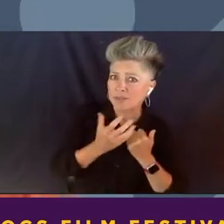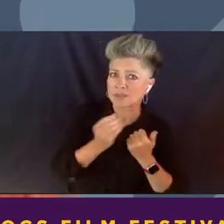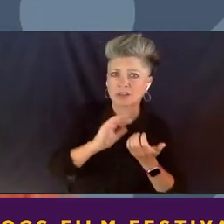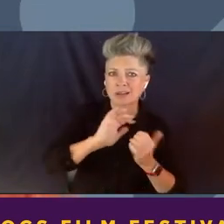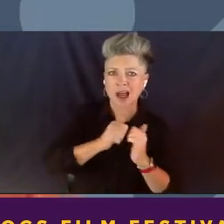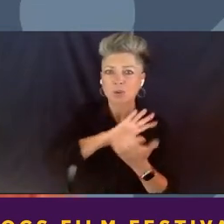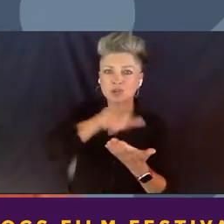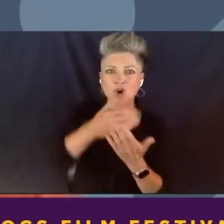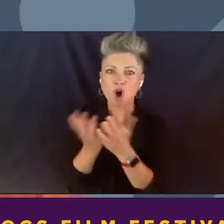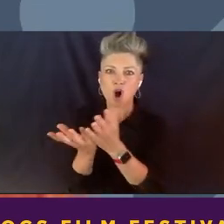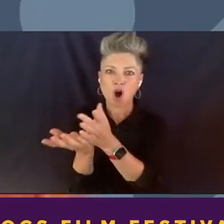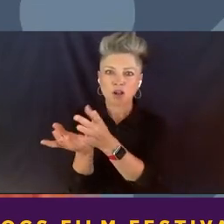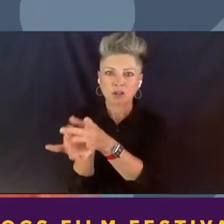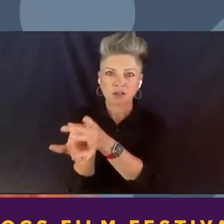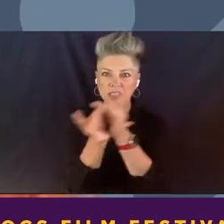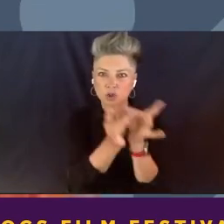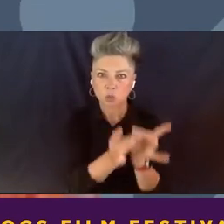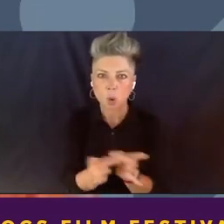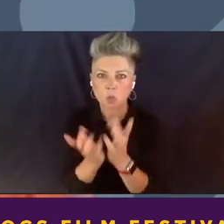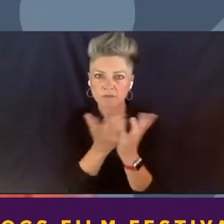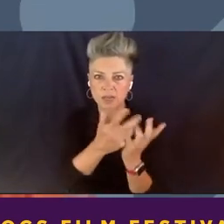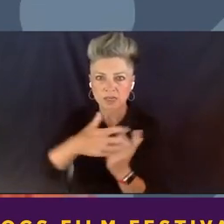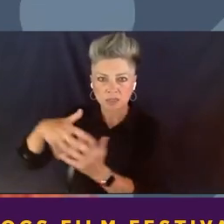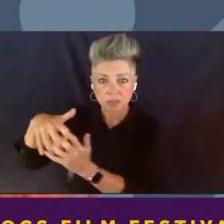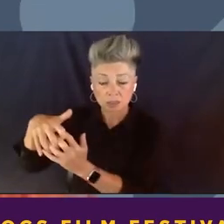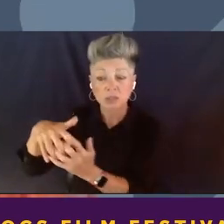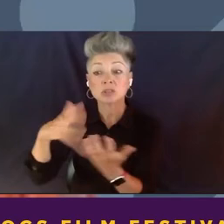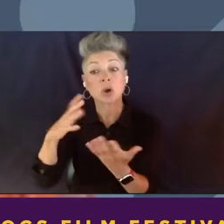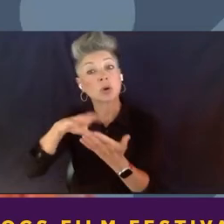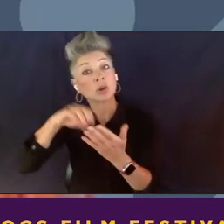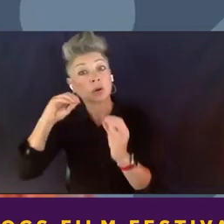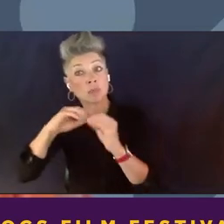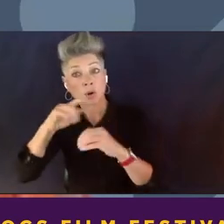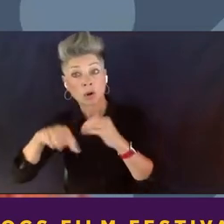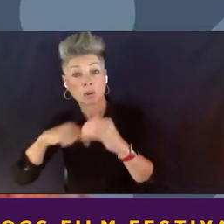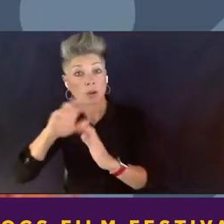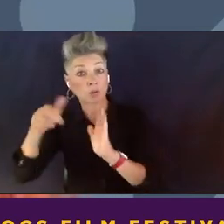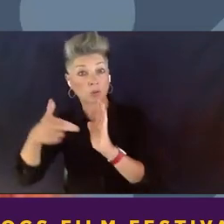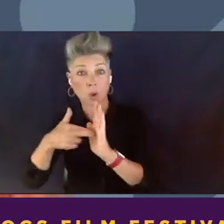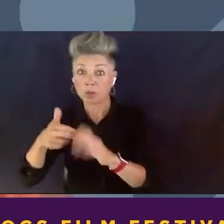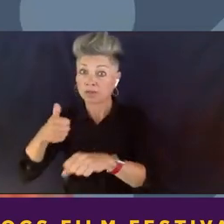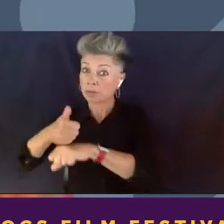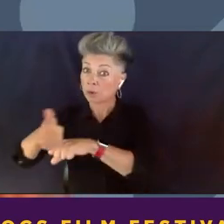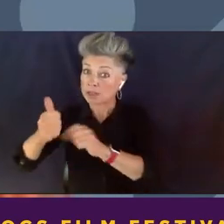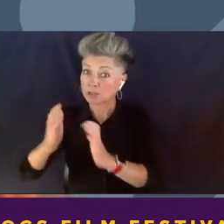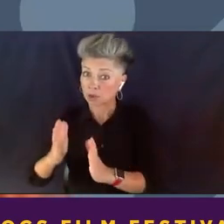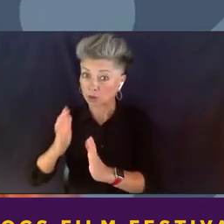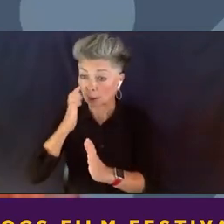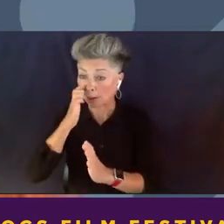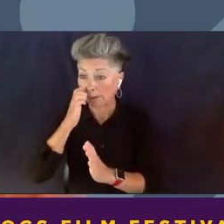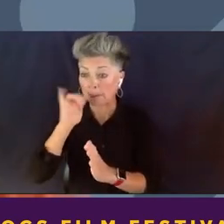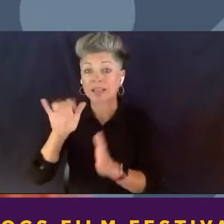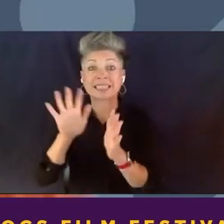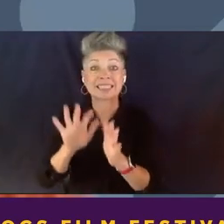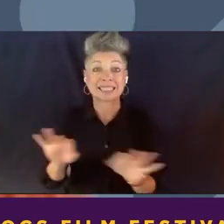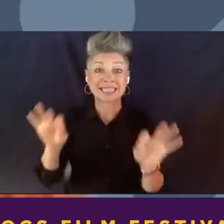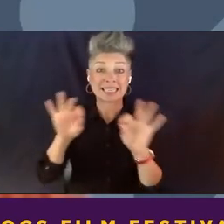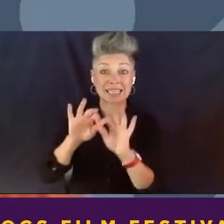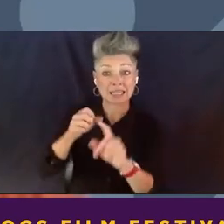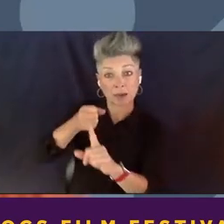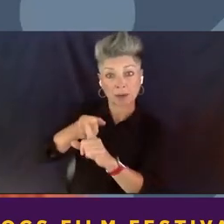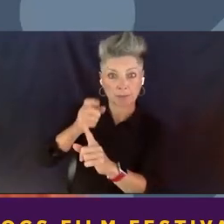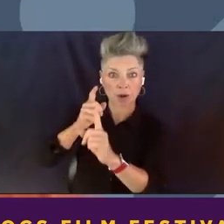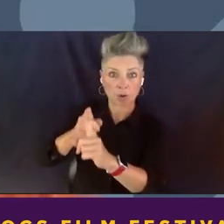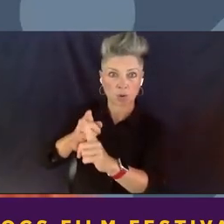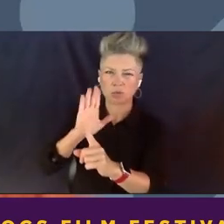interwoven. So aside from learning more about the role of the prosecutor, which is a key impact goal that we'll hear much more